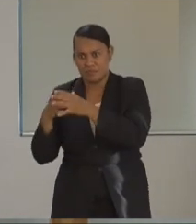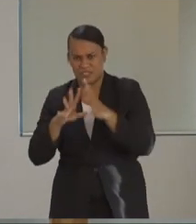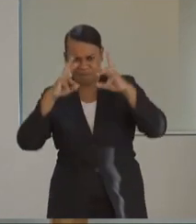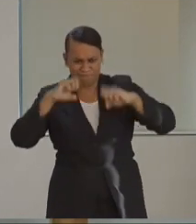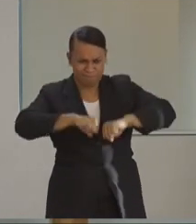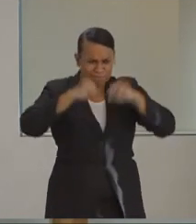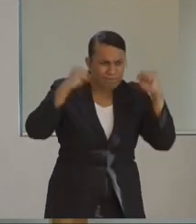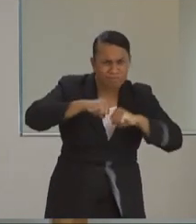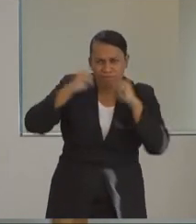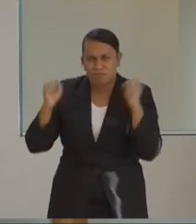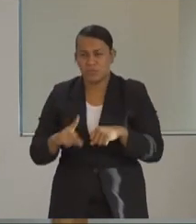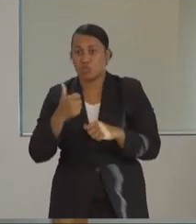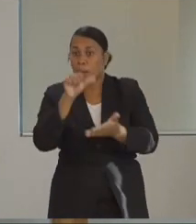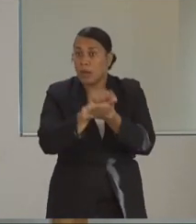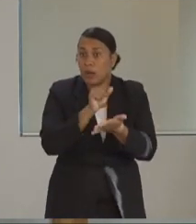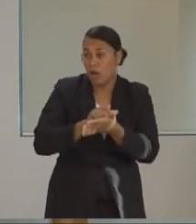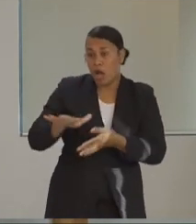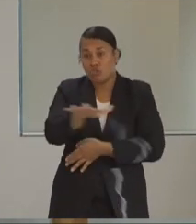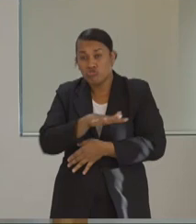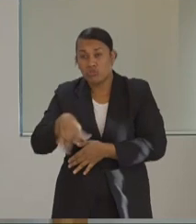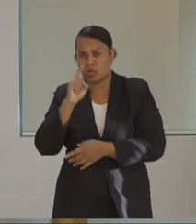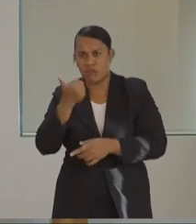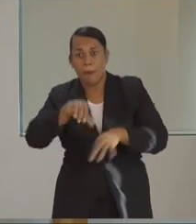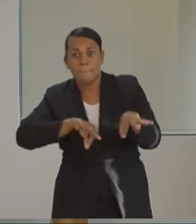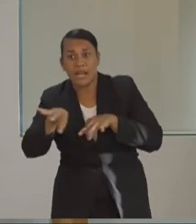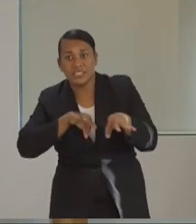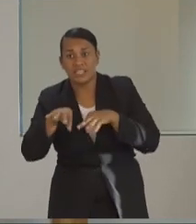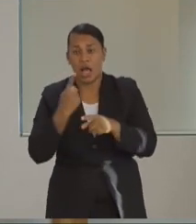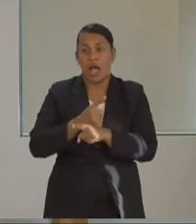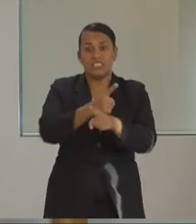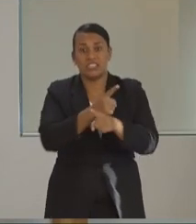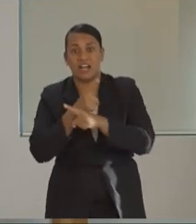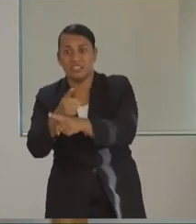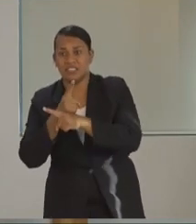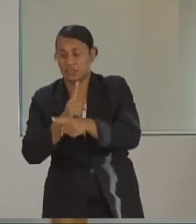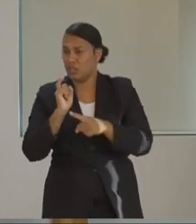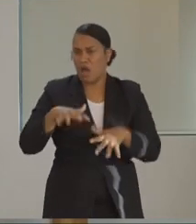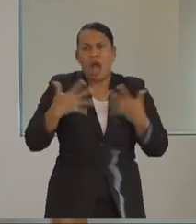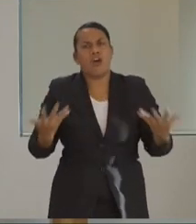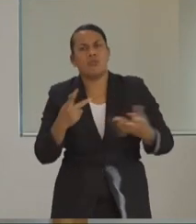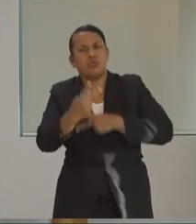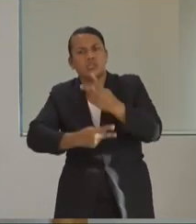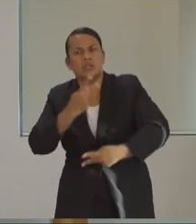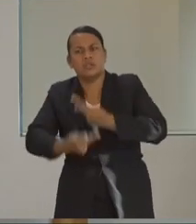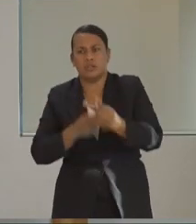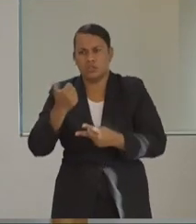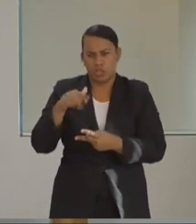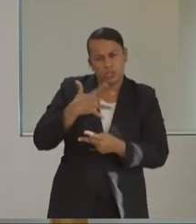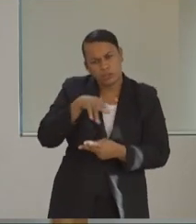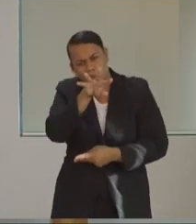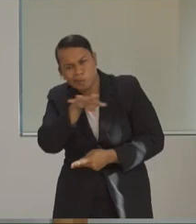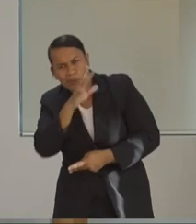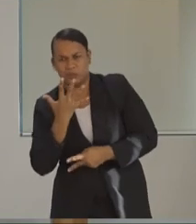Dr. Lisa Bennett. They have a plan in terms of a guideline in terms of how they aggressively manage the individuals so that